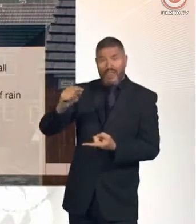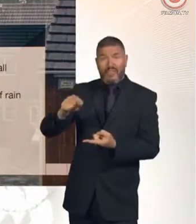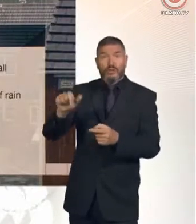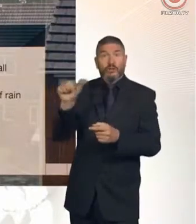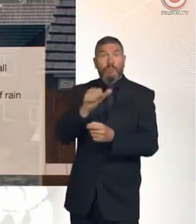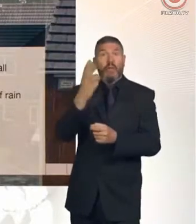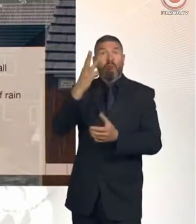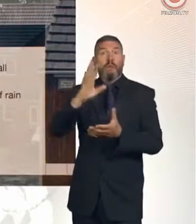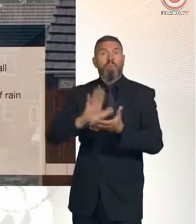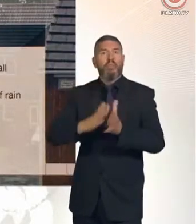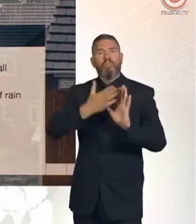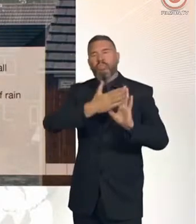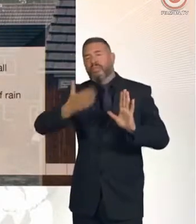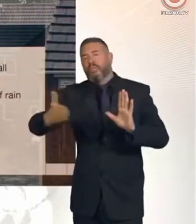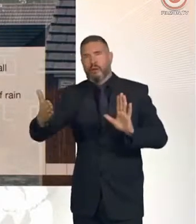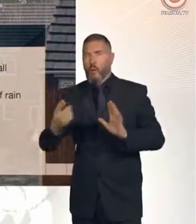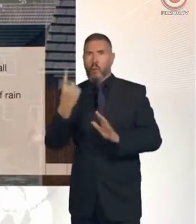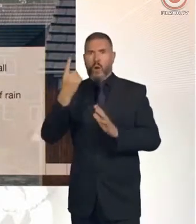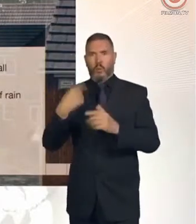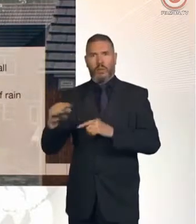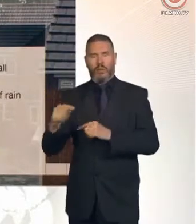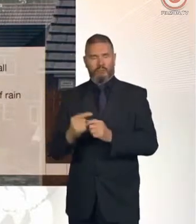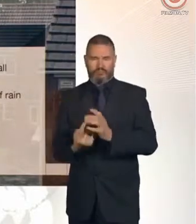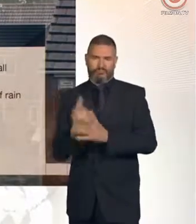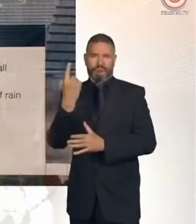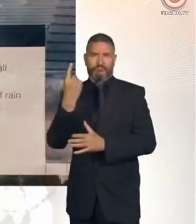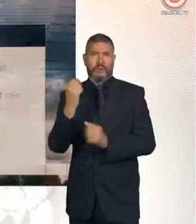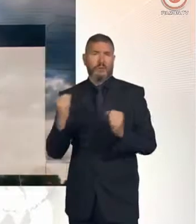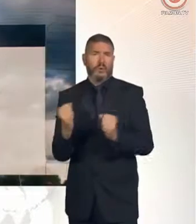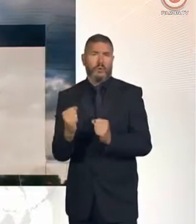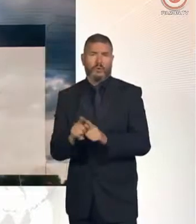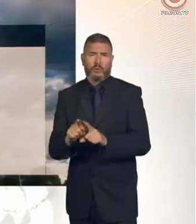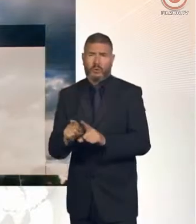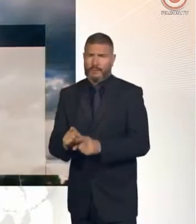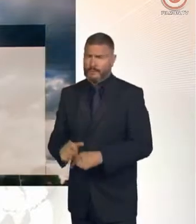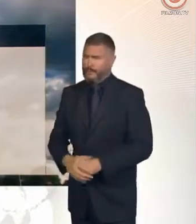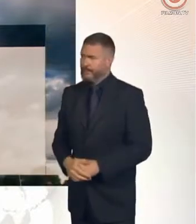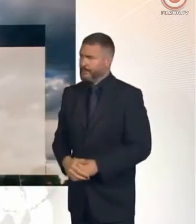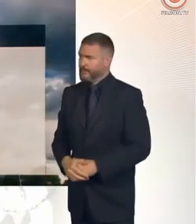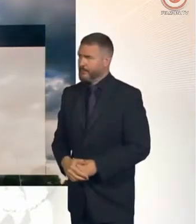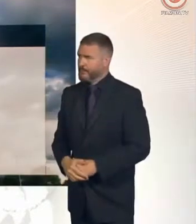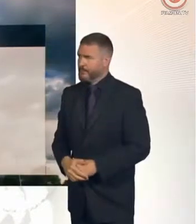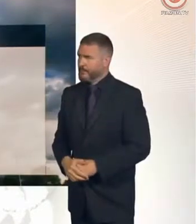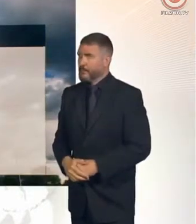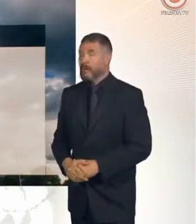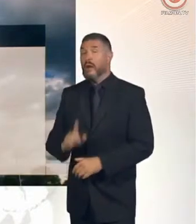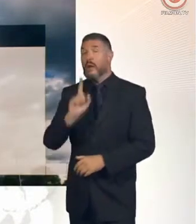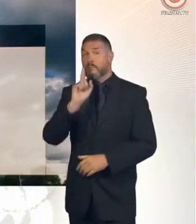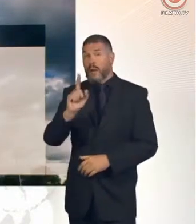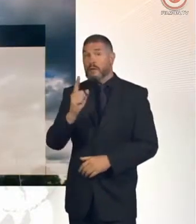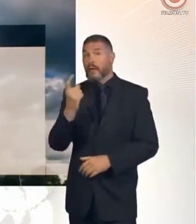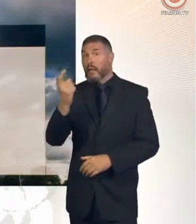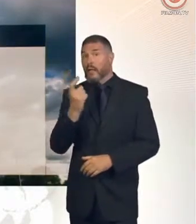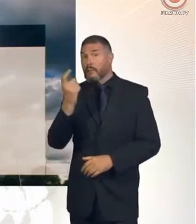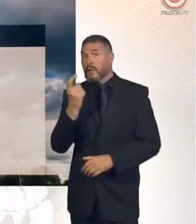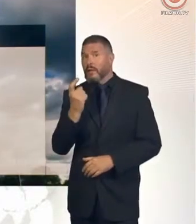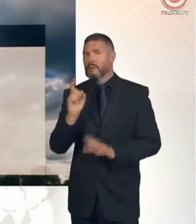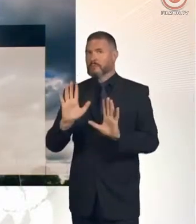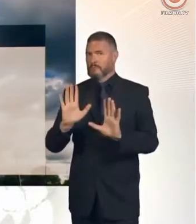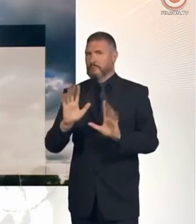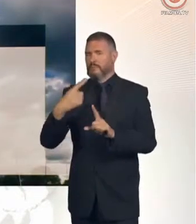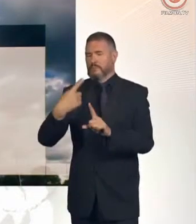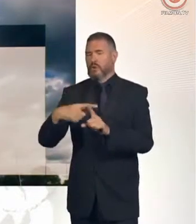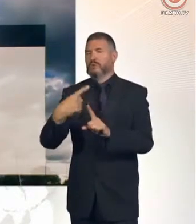with that rain, it's been disappointingly cold, hasn't it, really, for the time of year. I can offer you something a little bit more optimistic, though, into next week.